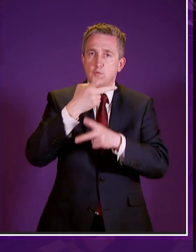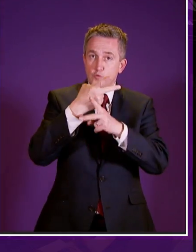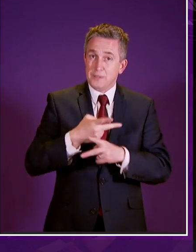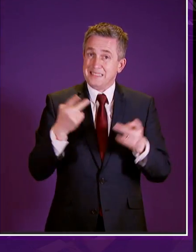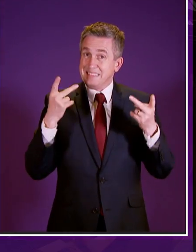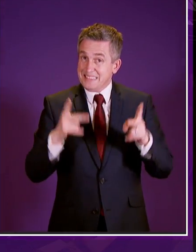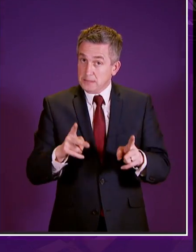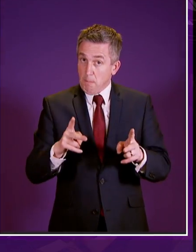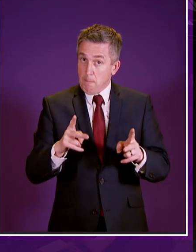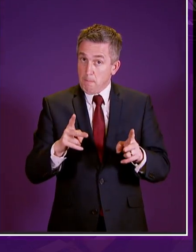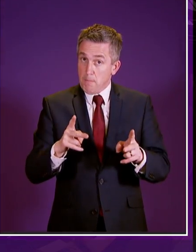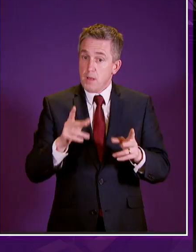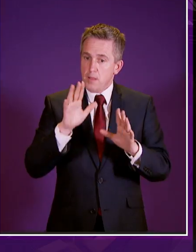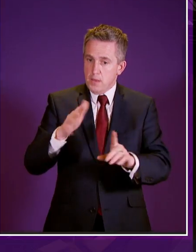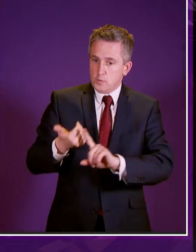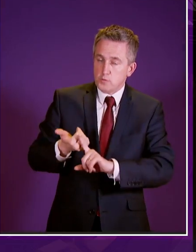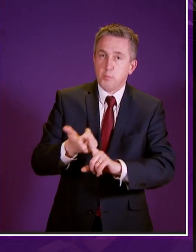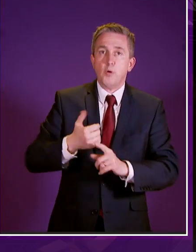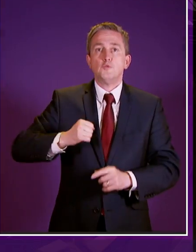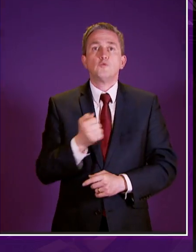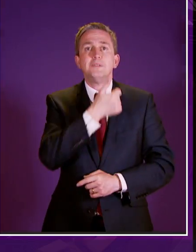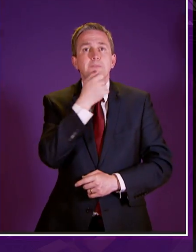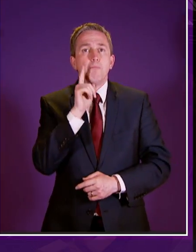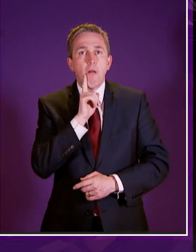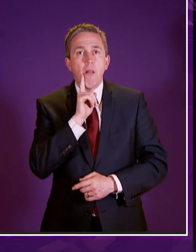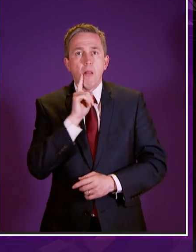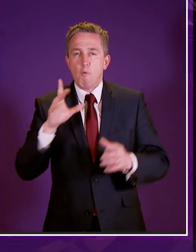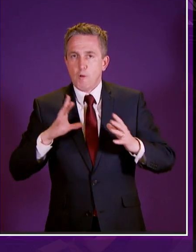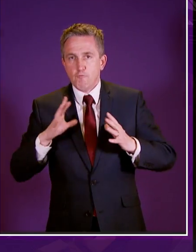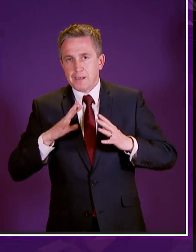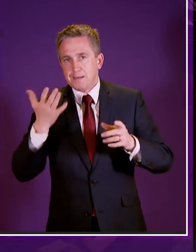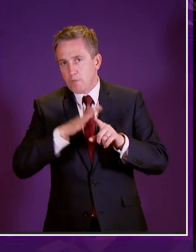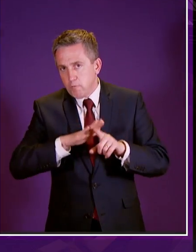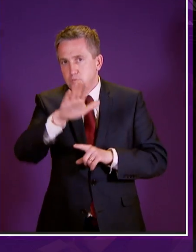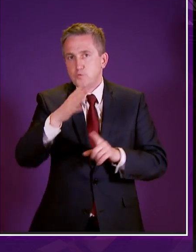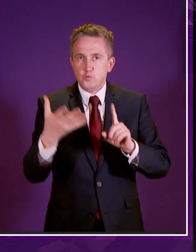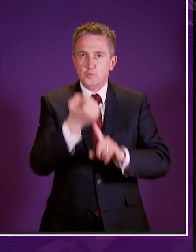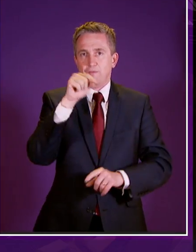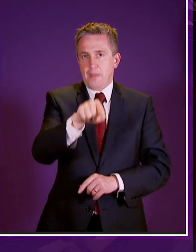system which invests in the people of scotland and we're ready for that challenge ahead thank you